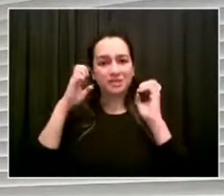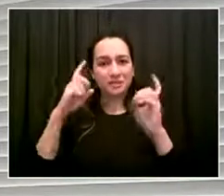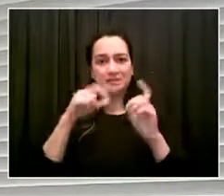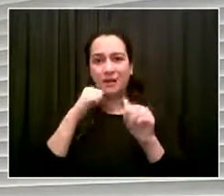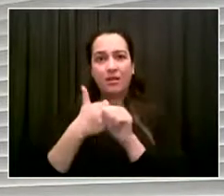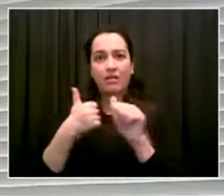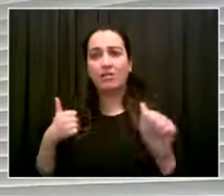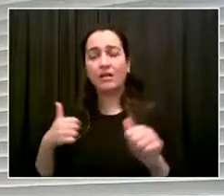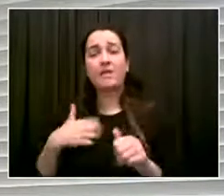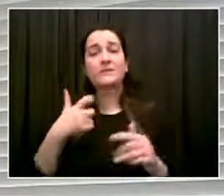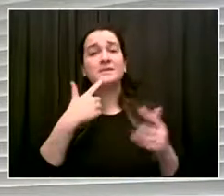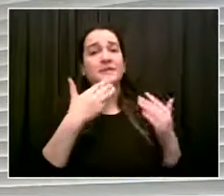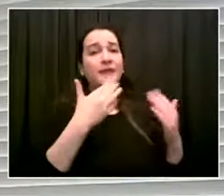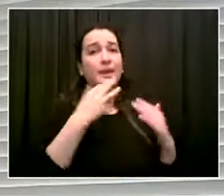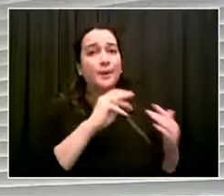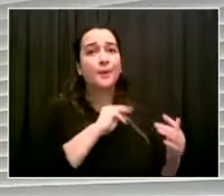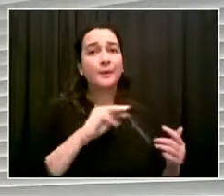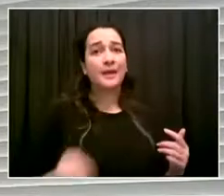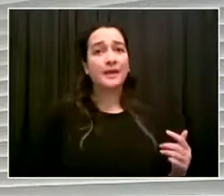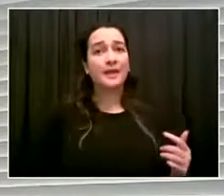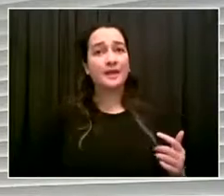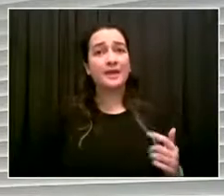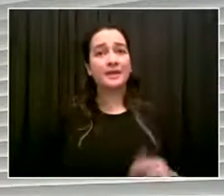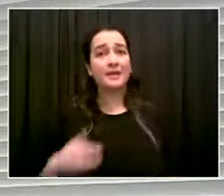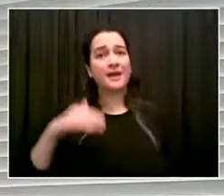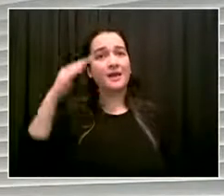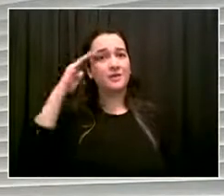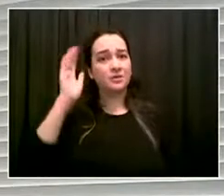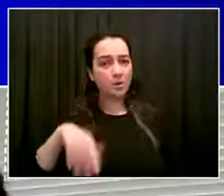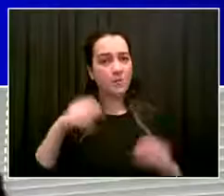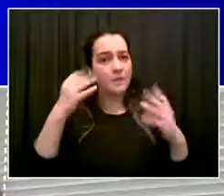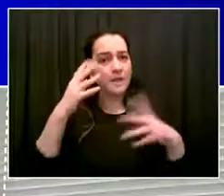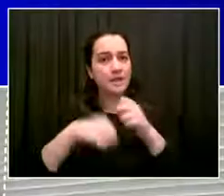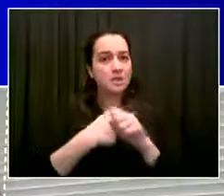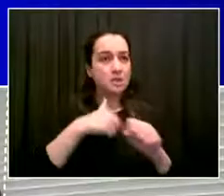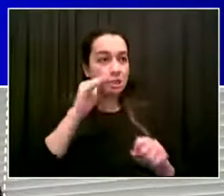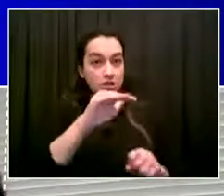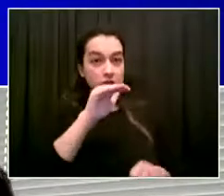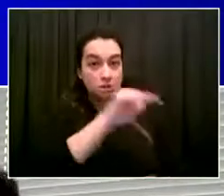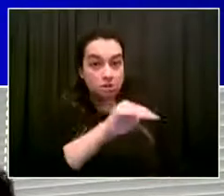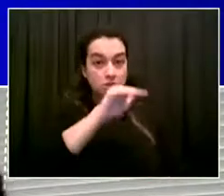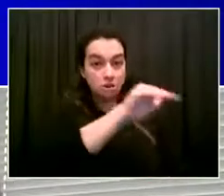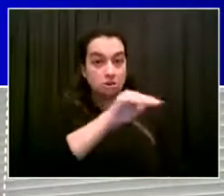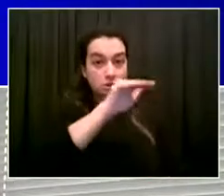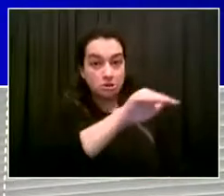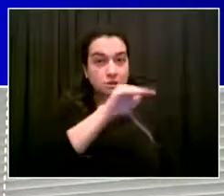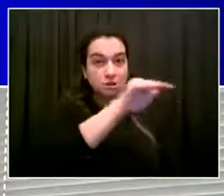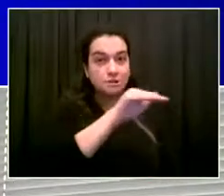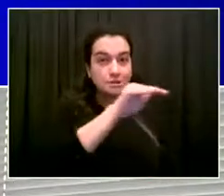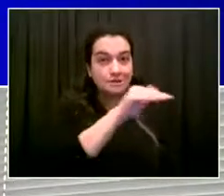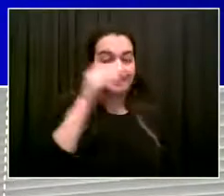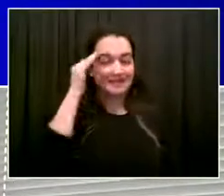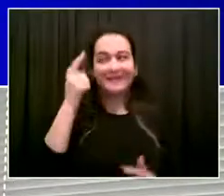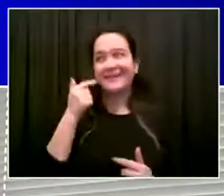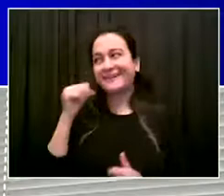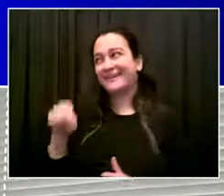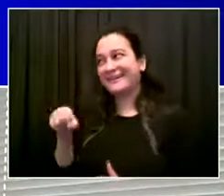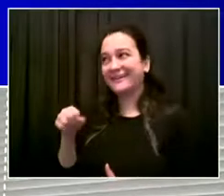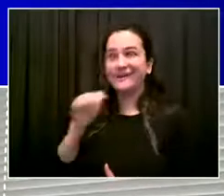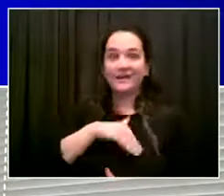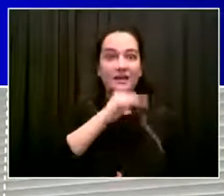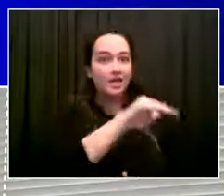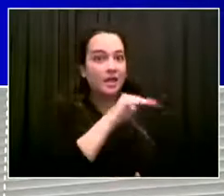so many years. What will we talk about? What will we ask? I'm only half getting here because there's a laundry list but in all